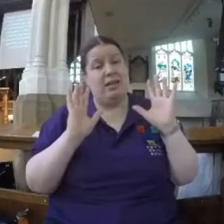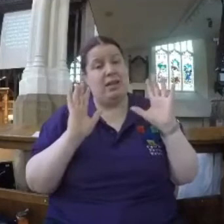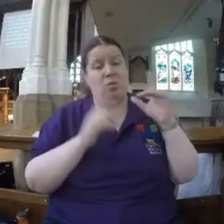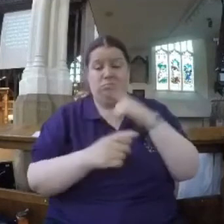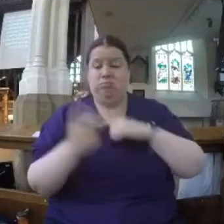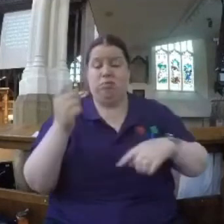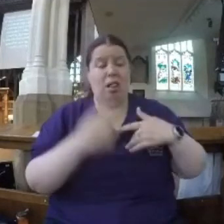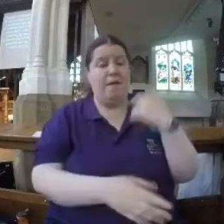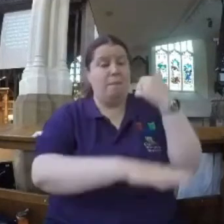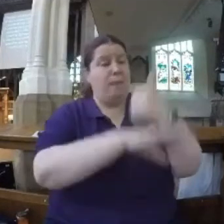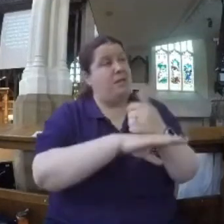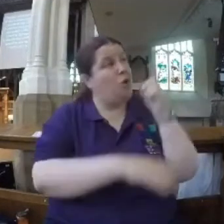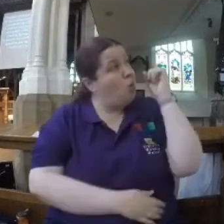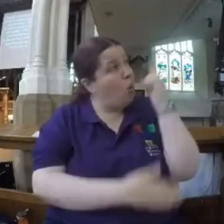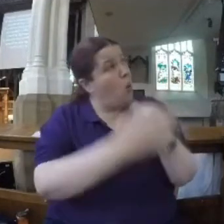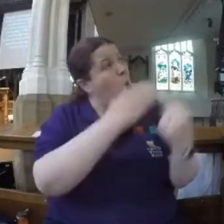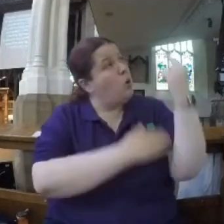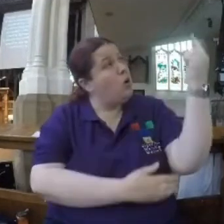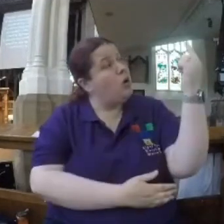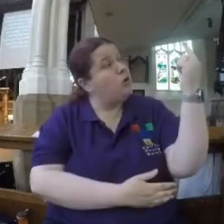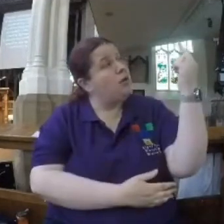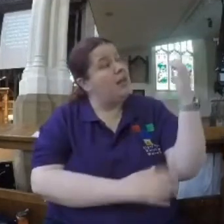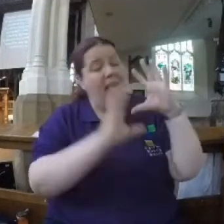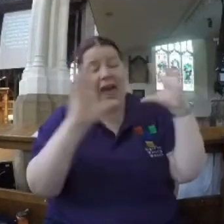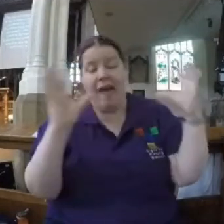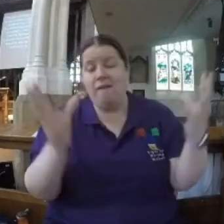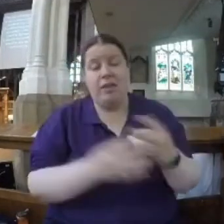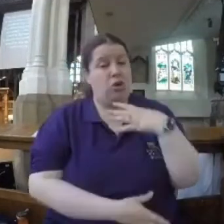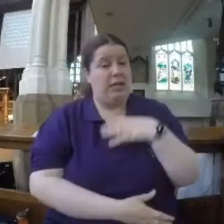us, at that point we will inherit the earth.